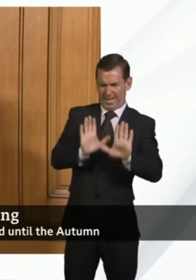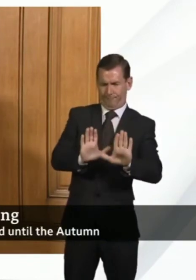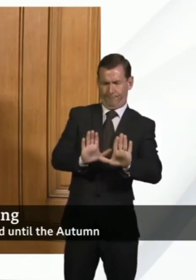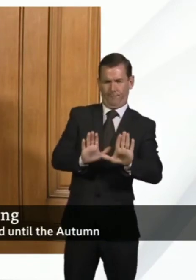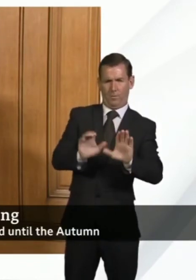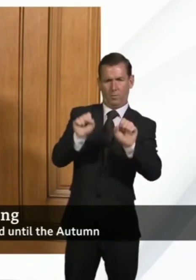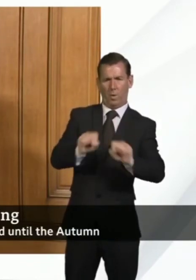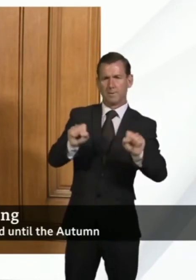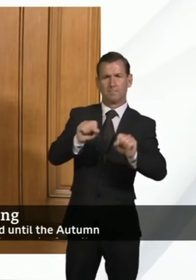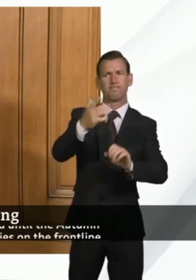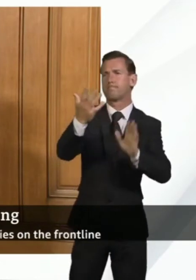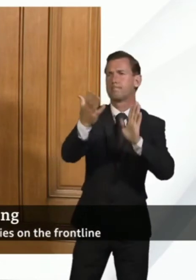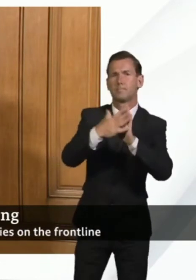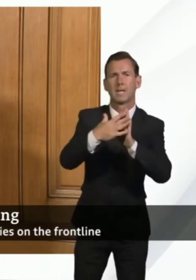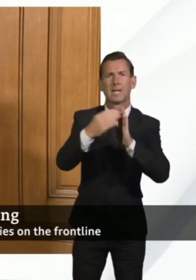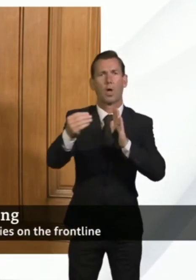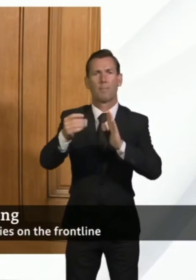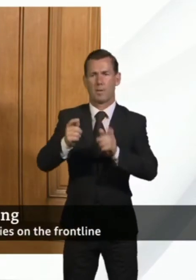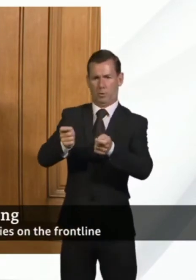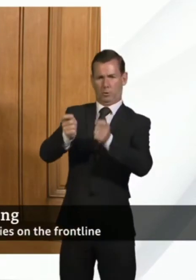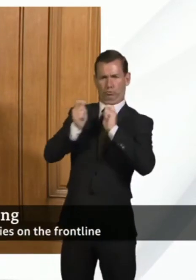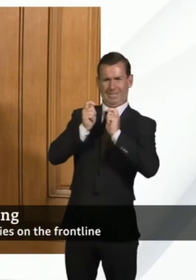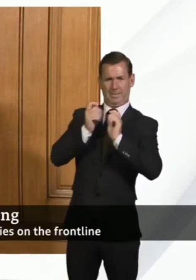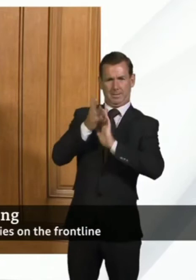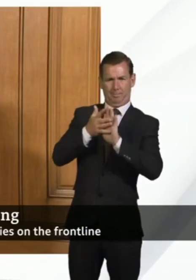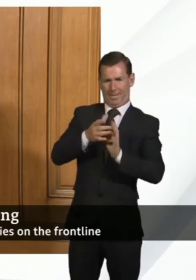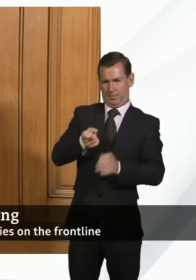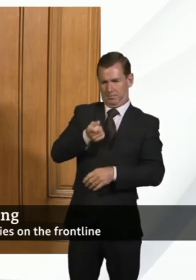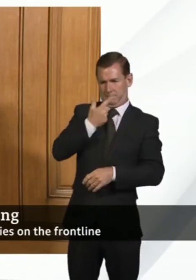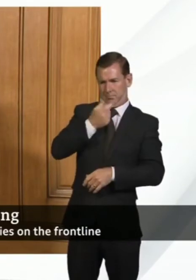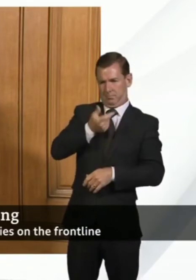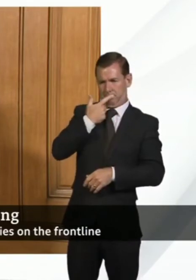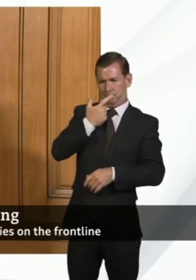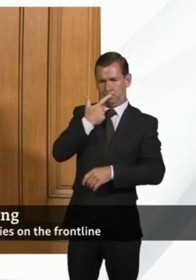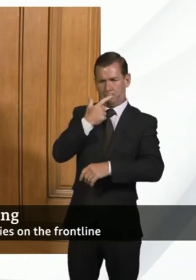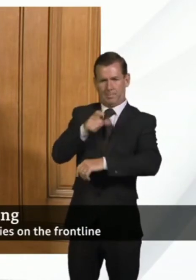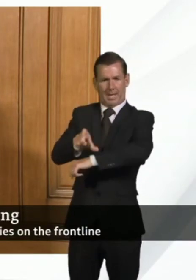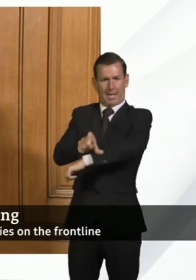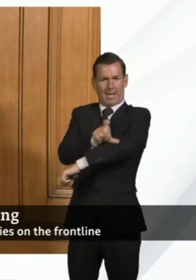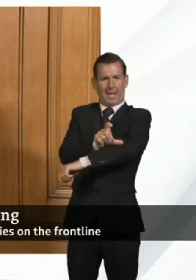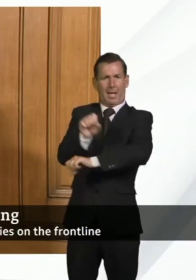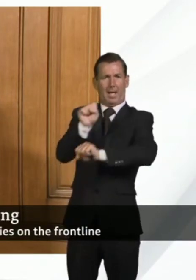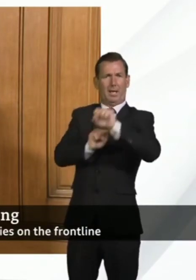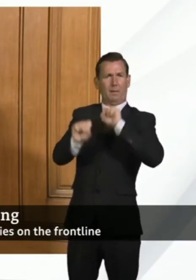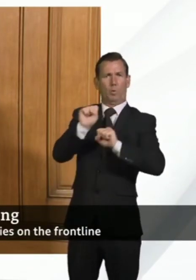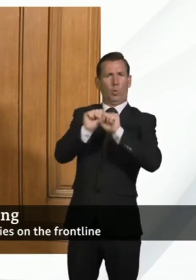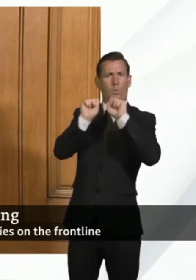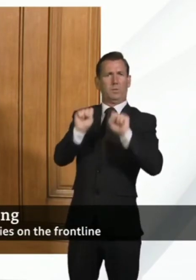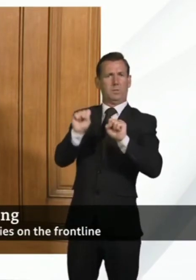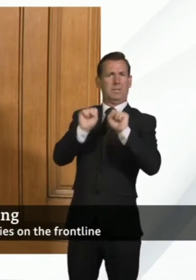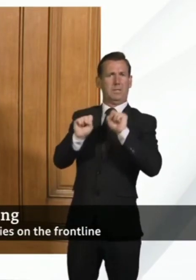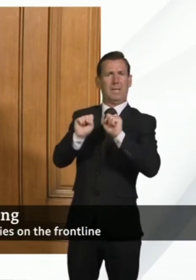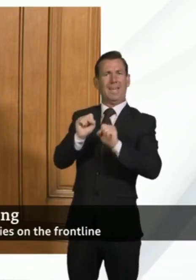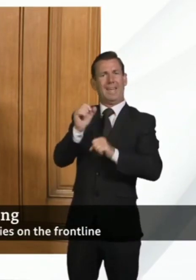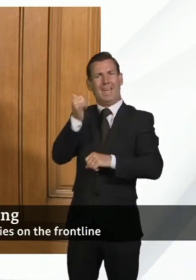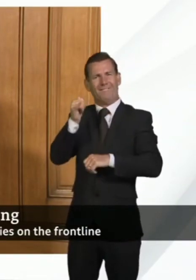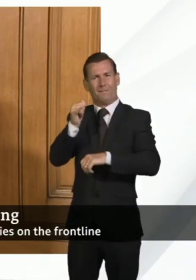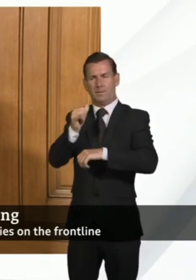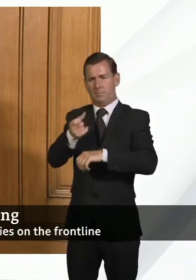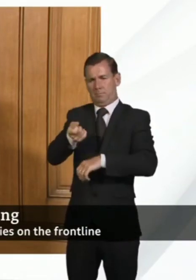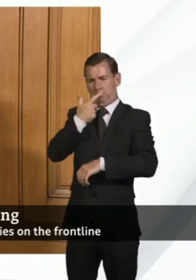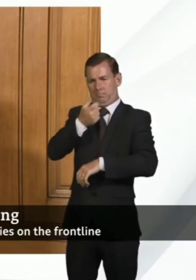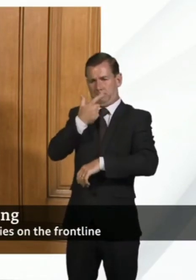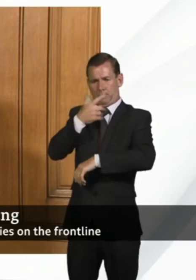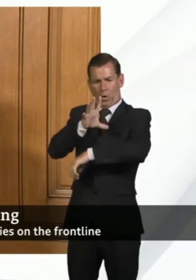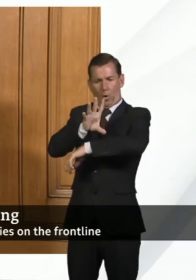because, for instance, if their immune system is being treated as part of their cancer treatment, is being depressed, then